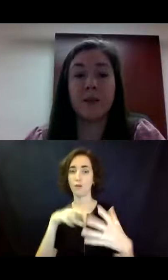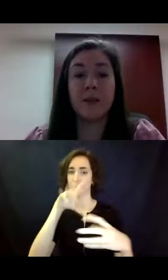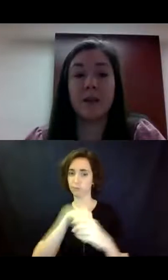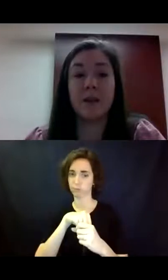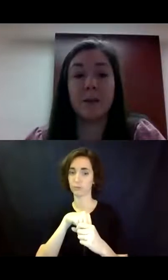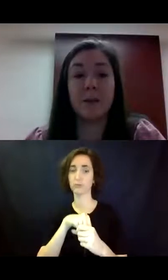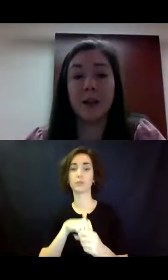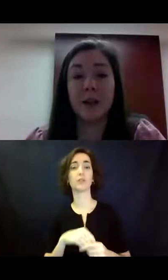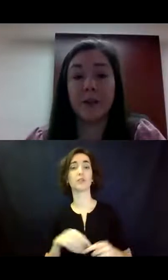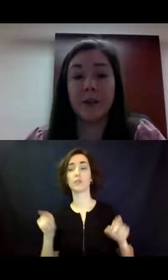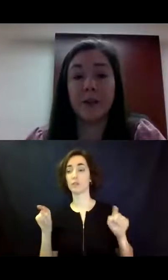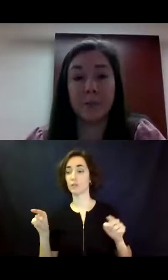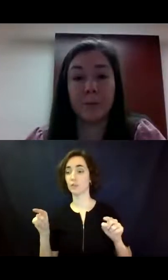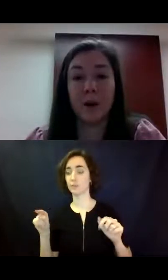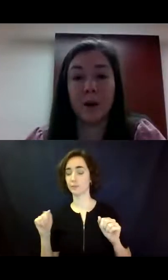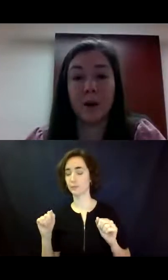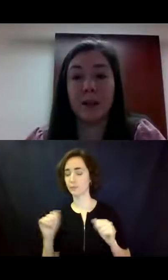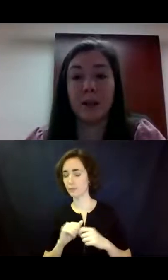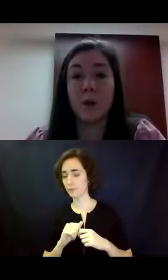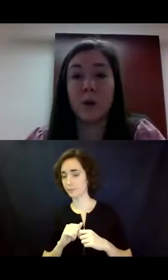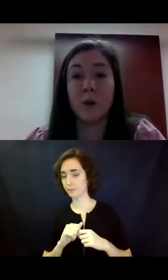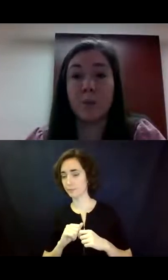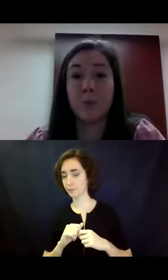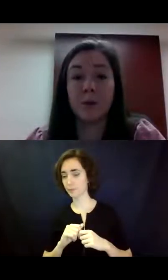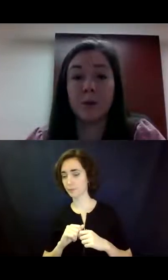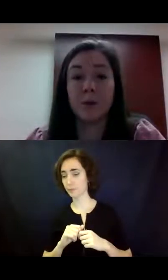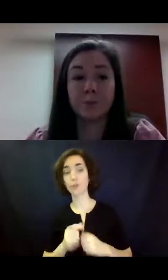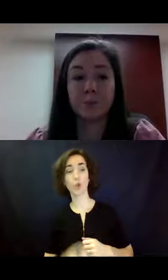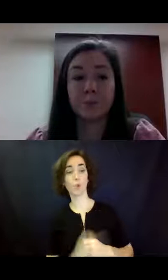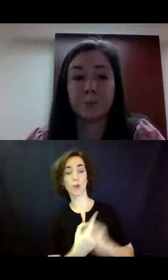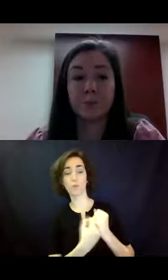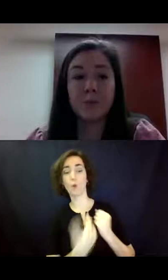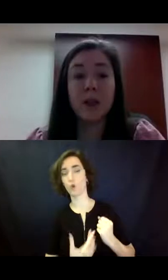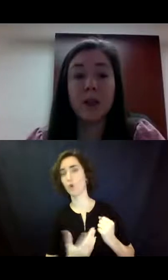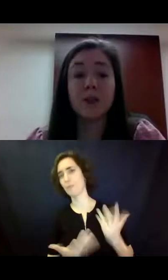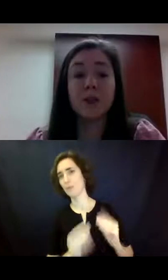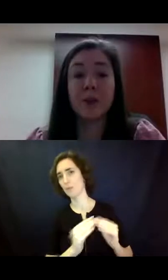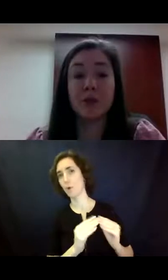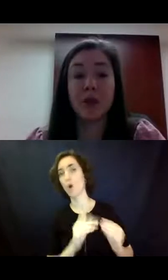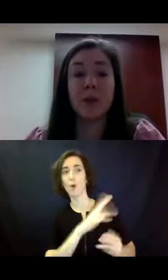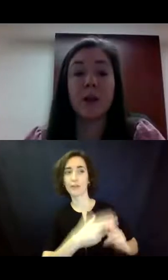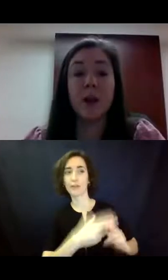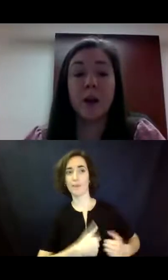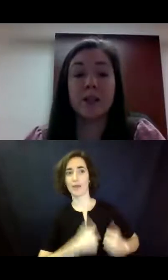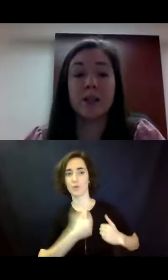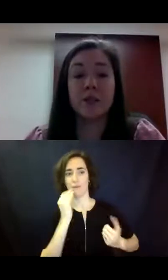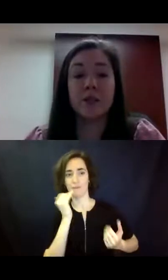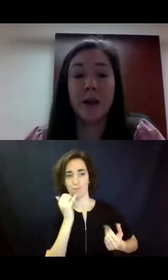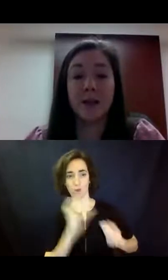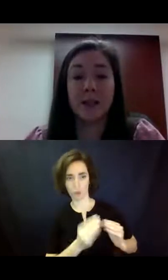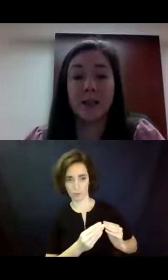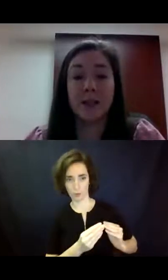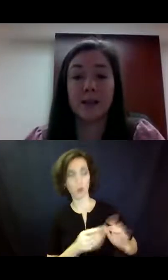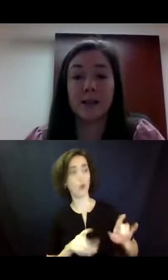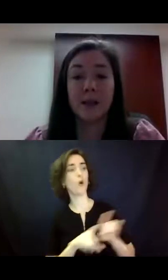have the name, the address, and the phone number of at least one supporter, and a description of the decision-making